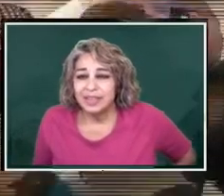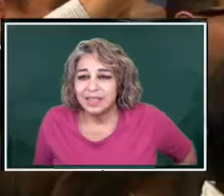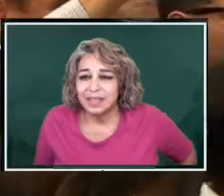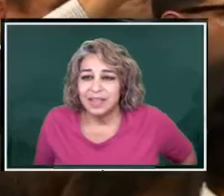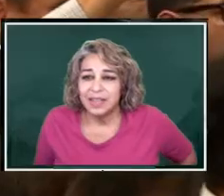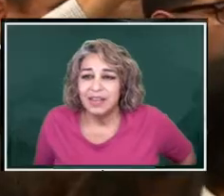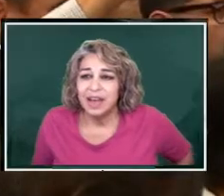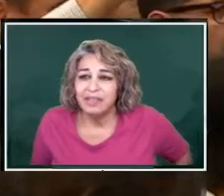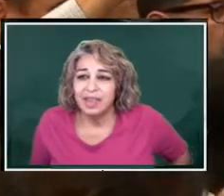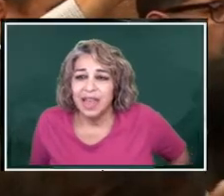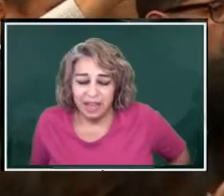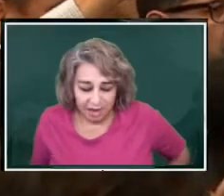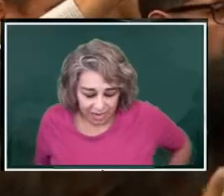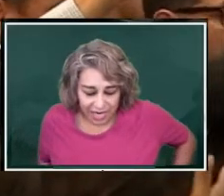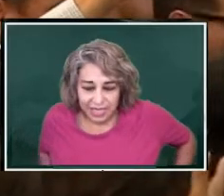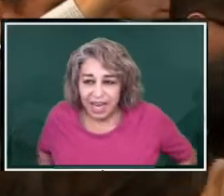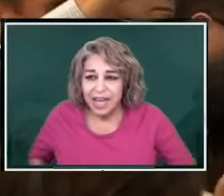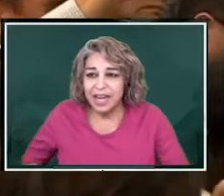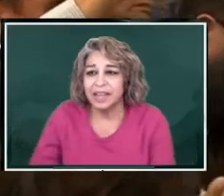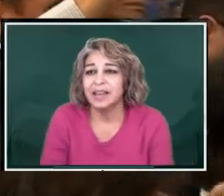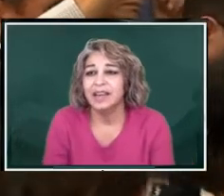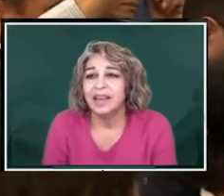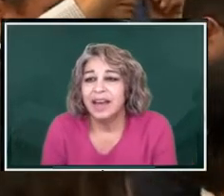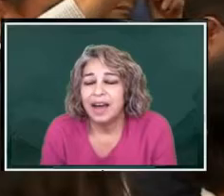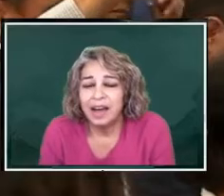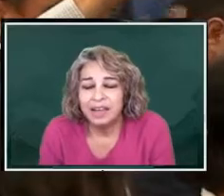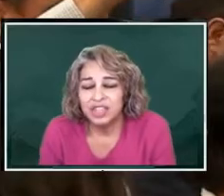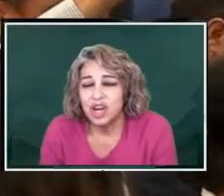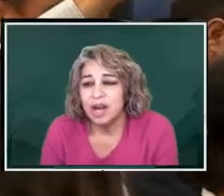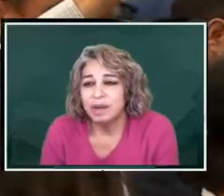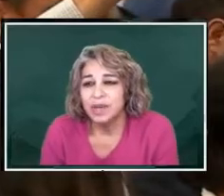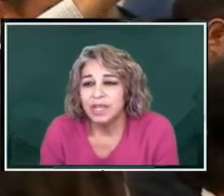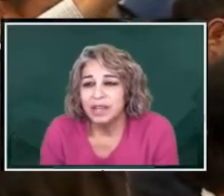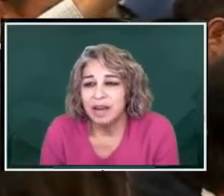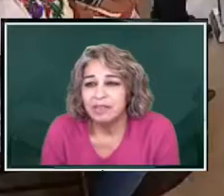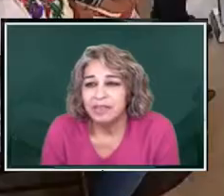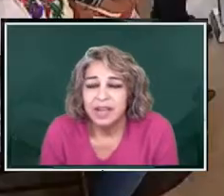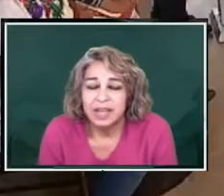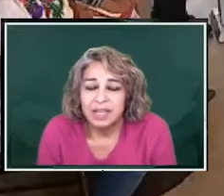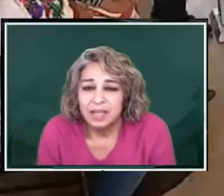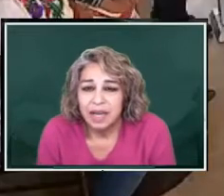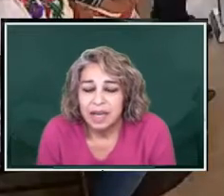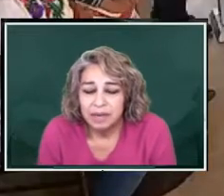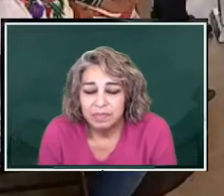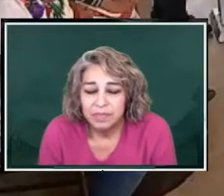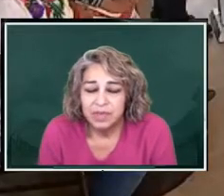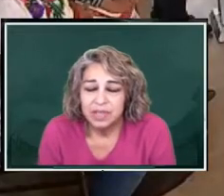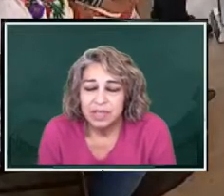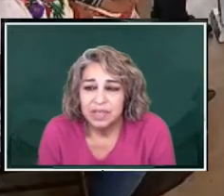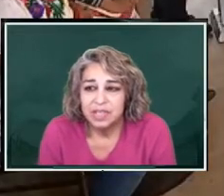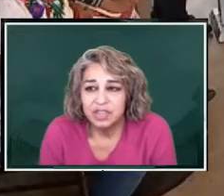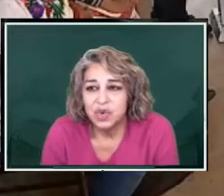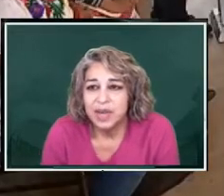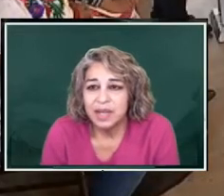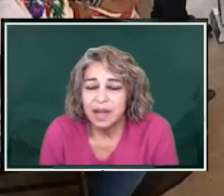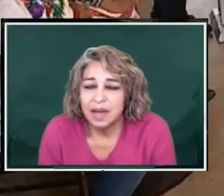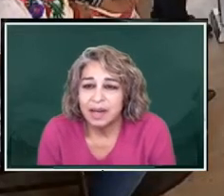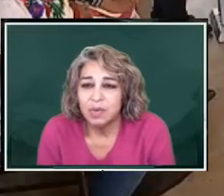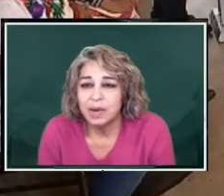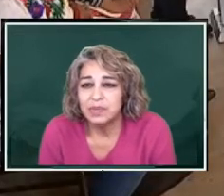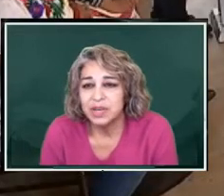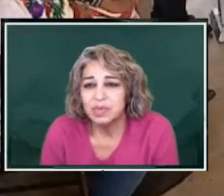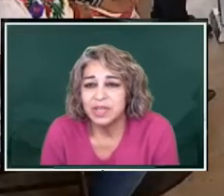You have a titanic job of destroying